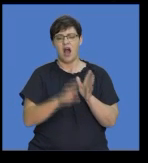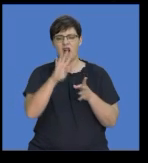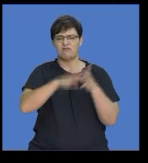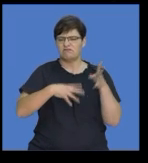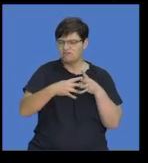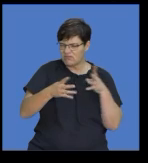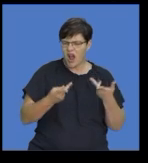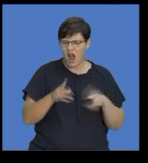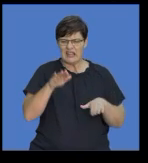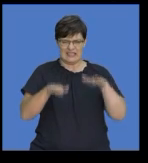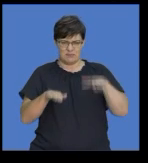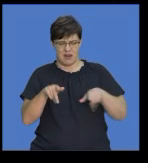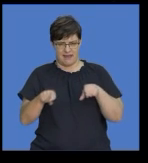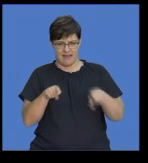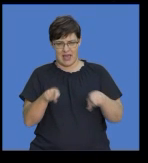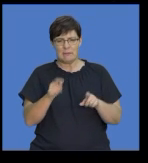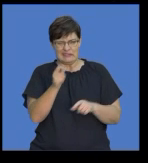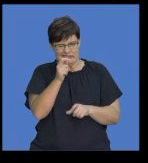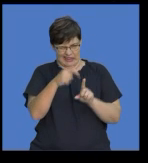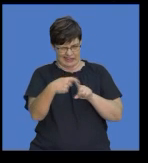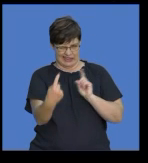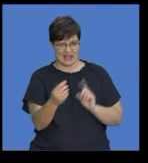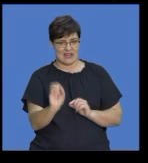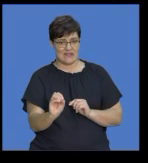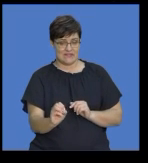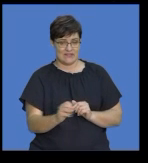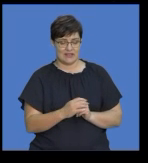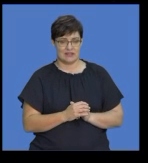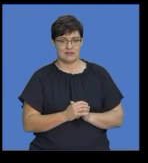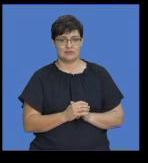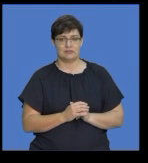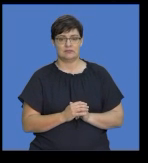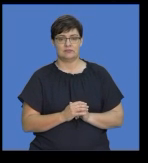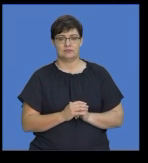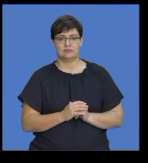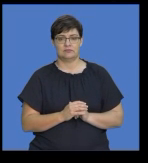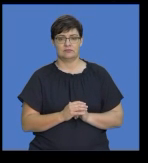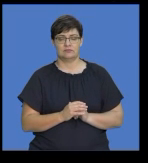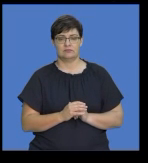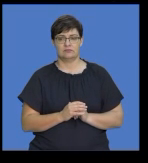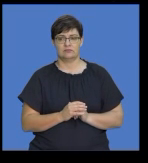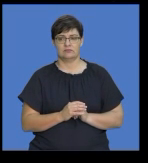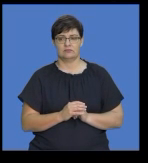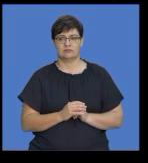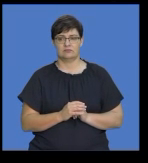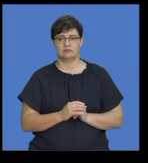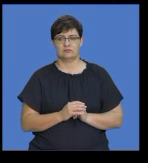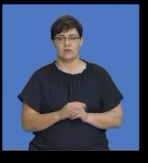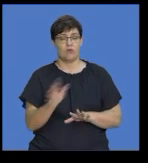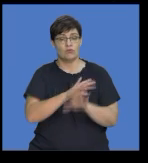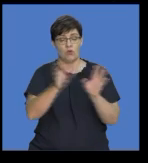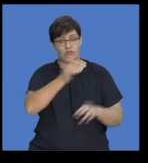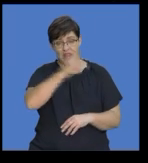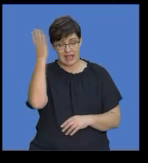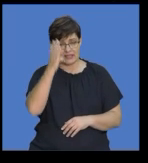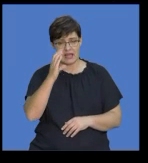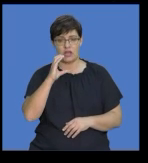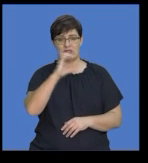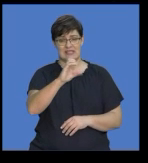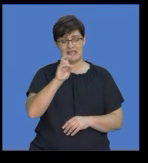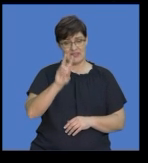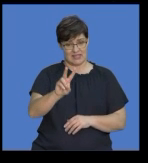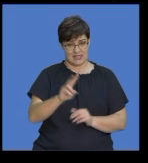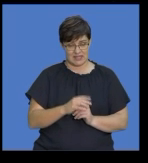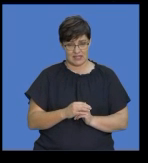more or less similar, but there are slight differences in the format. And then, don't forget, you have your